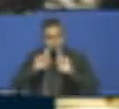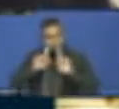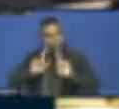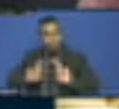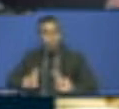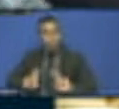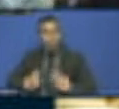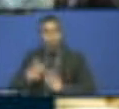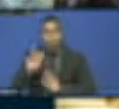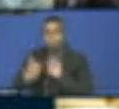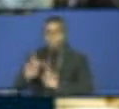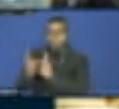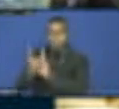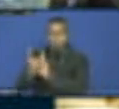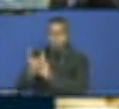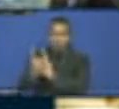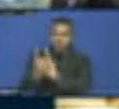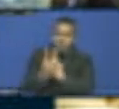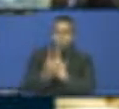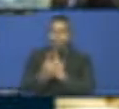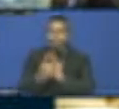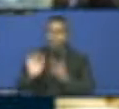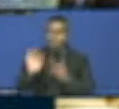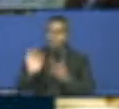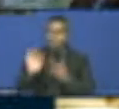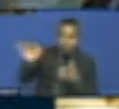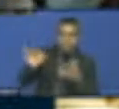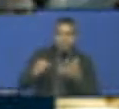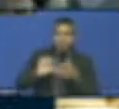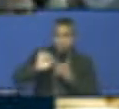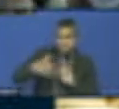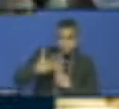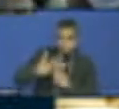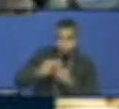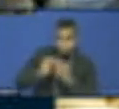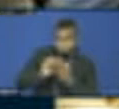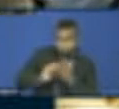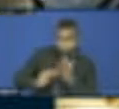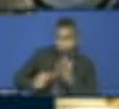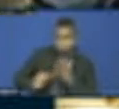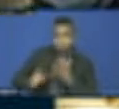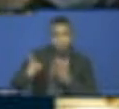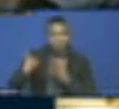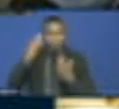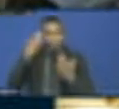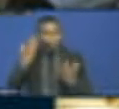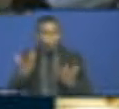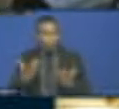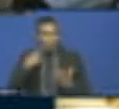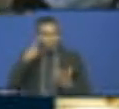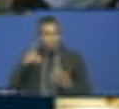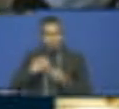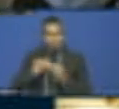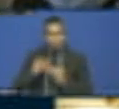Because if we foster, moving forward, we only have eight years to 2030. If we go down and re-mobilize